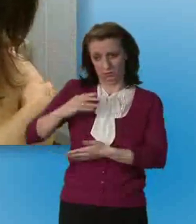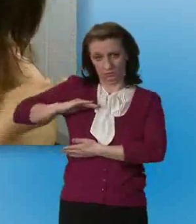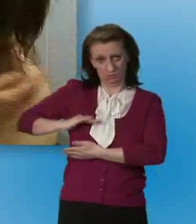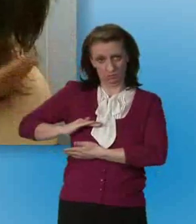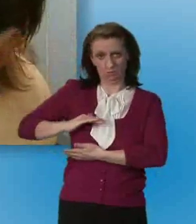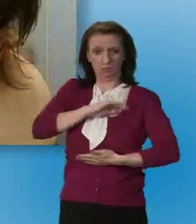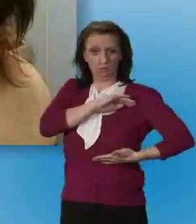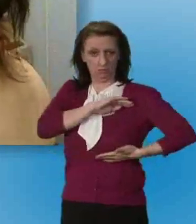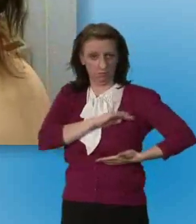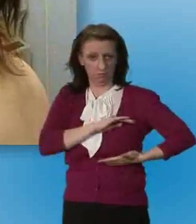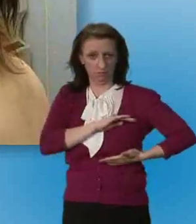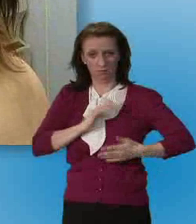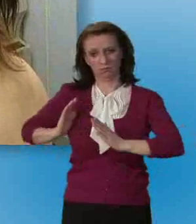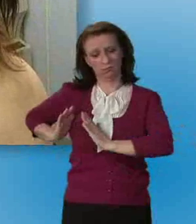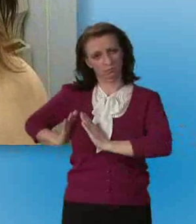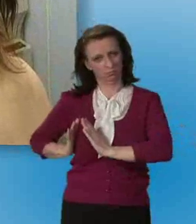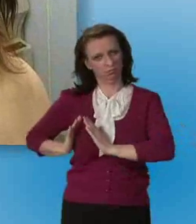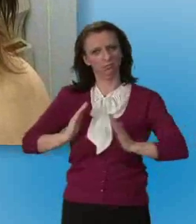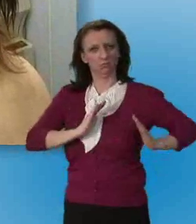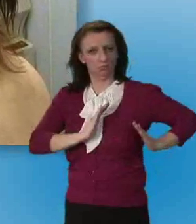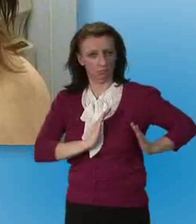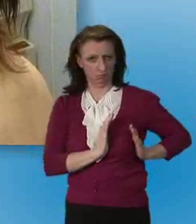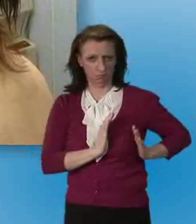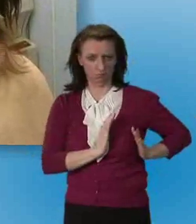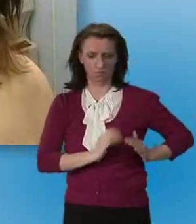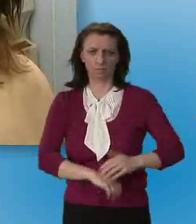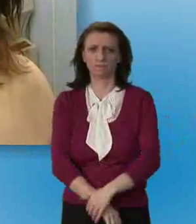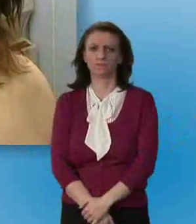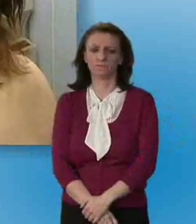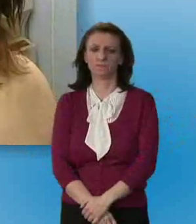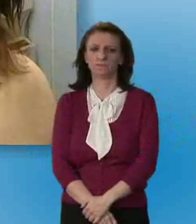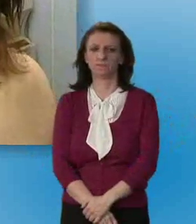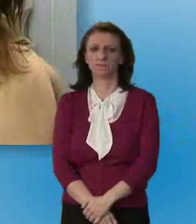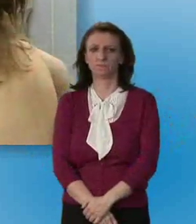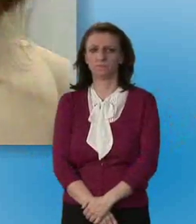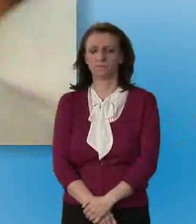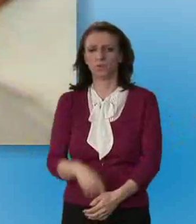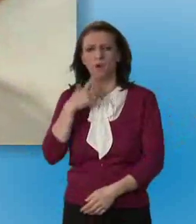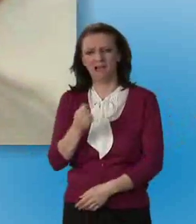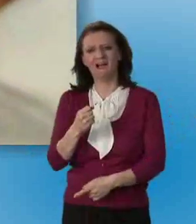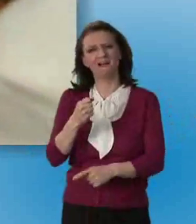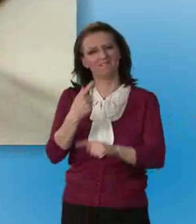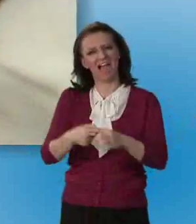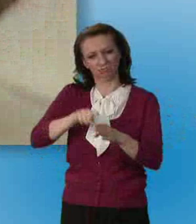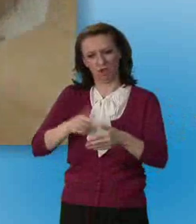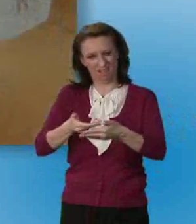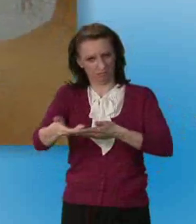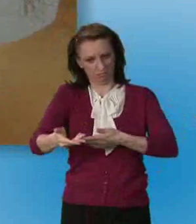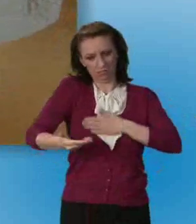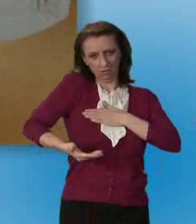of each breast and one from the side of each breast. Your breast will be placed onto the x-ray plate.